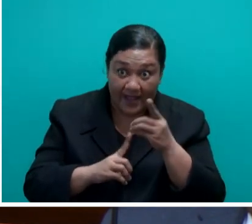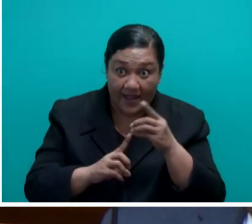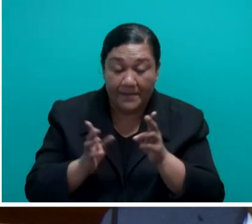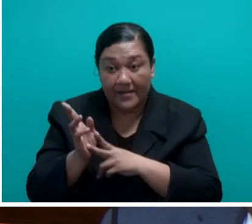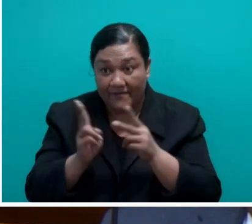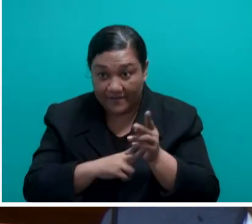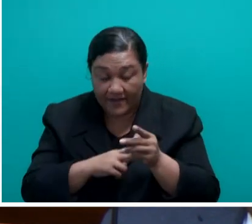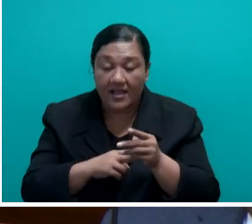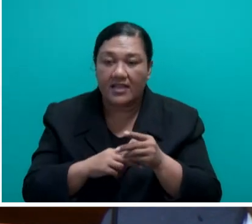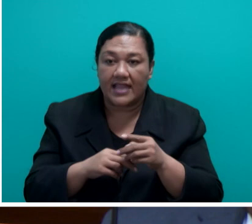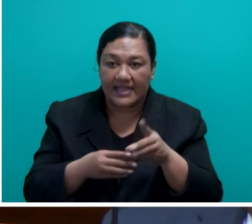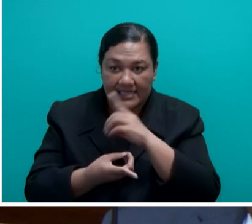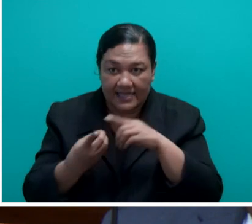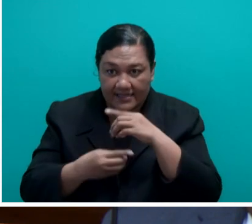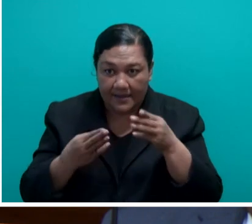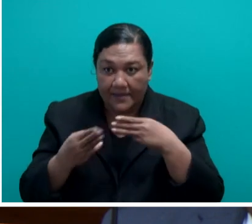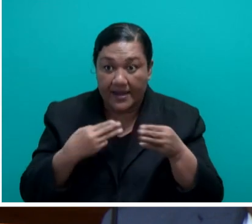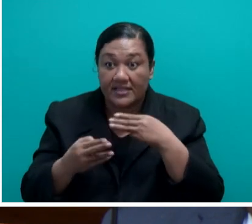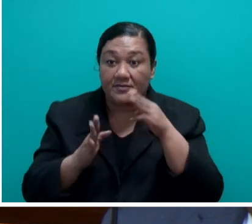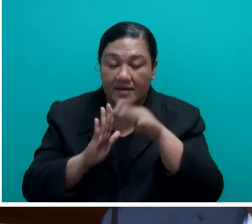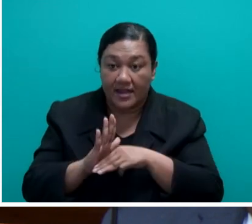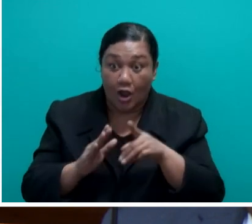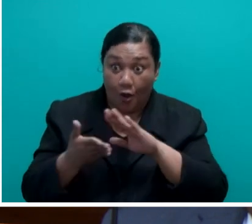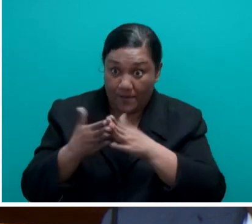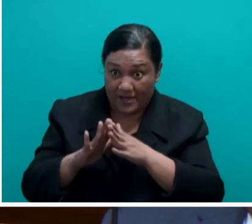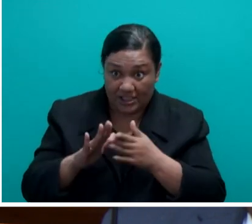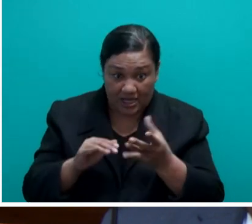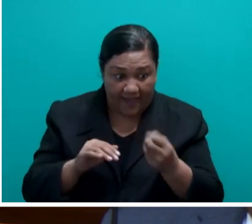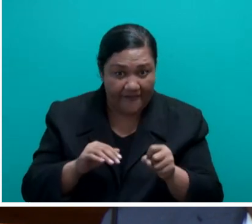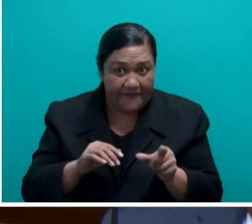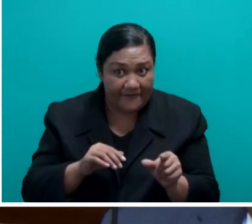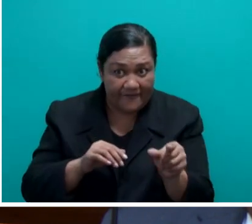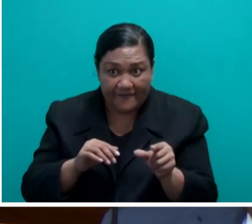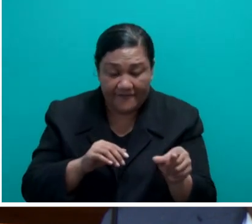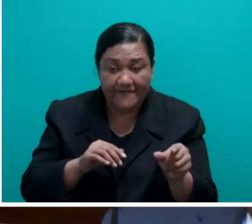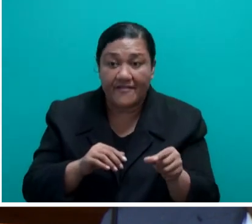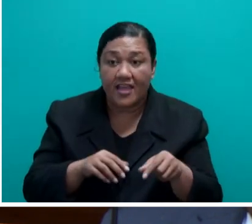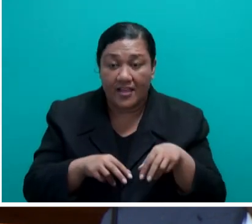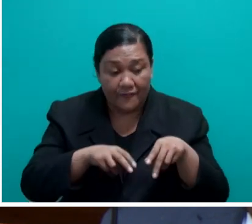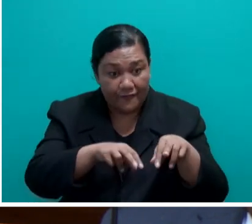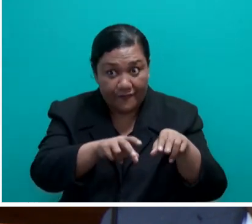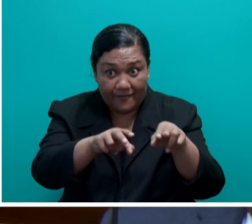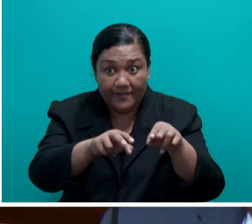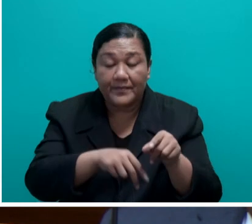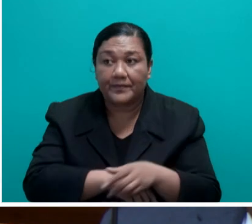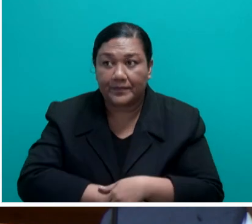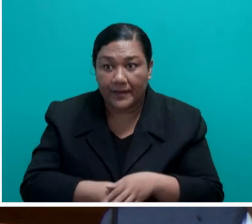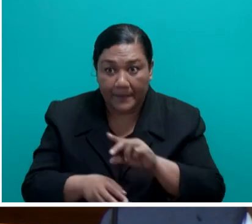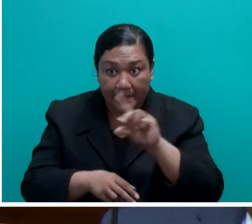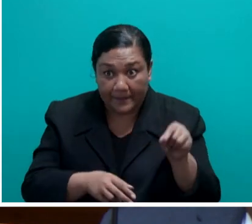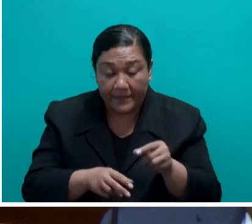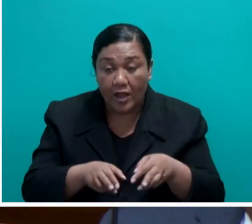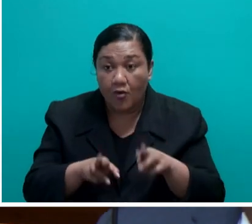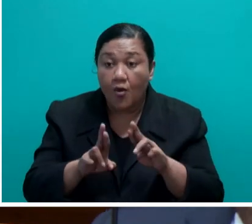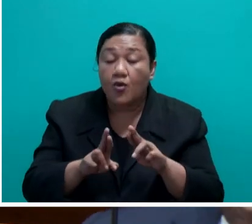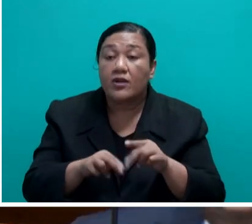Madam May, the Community Access Roads, Footpaths and Footbridges is part of the programs that